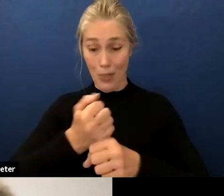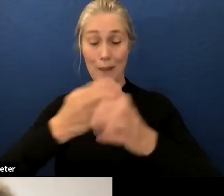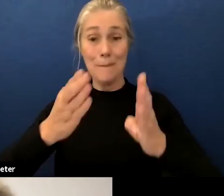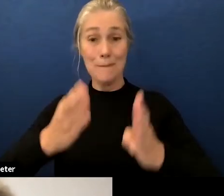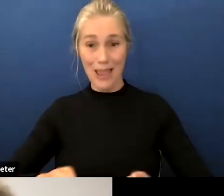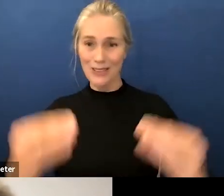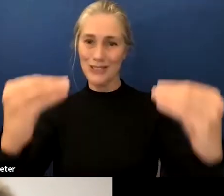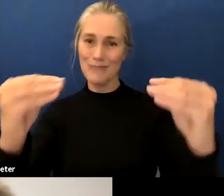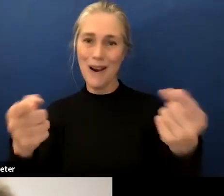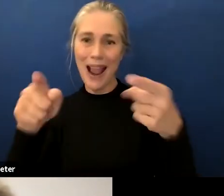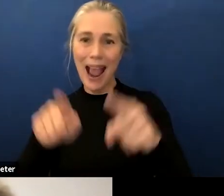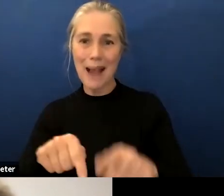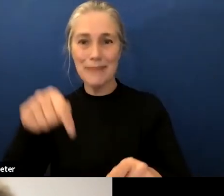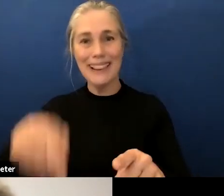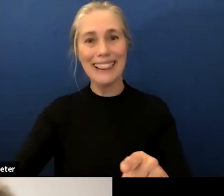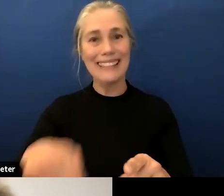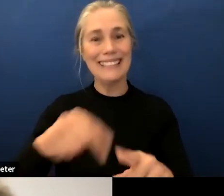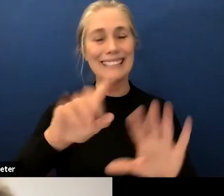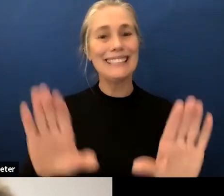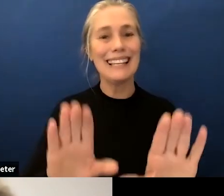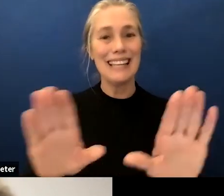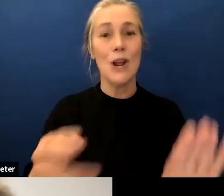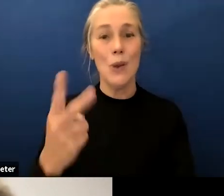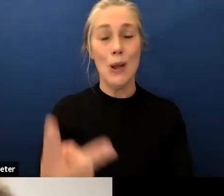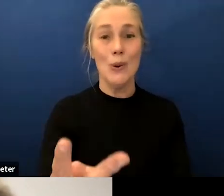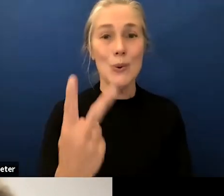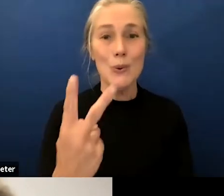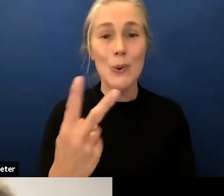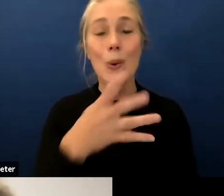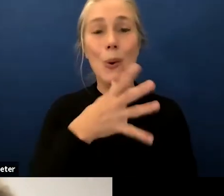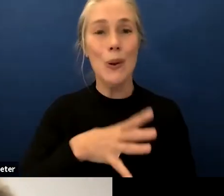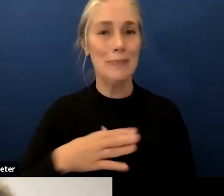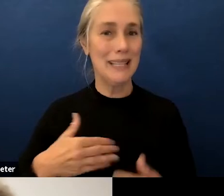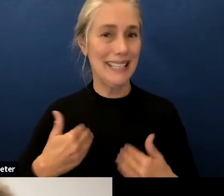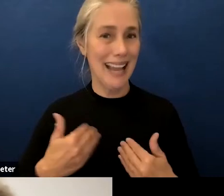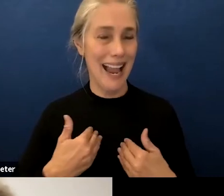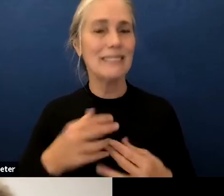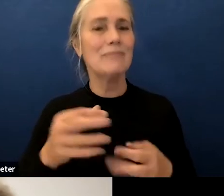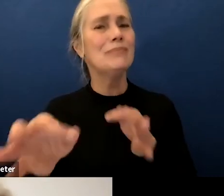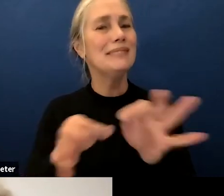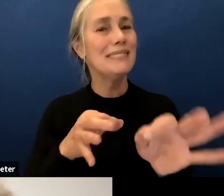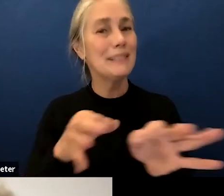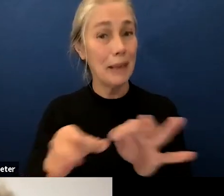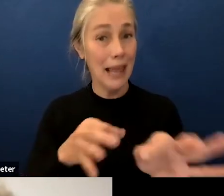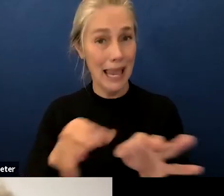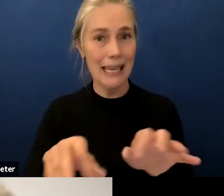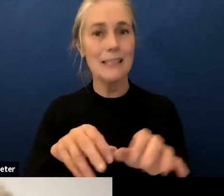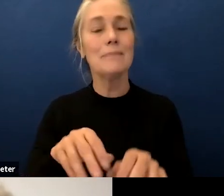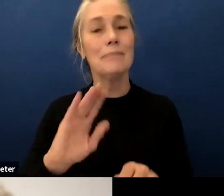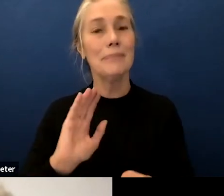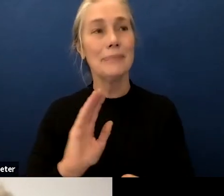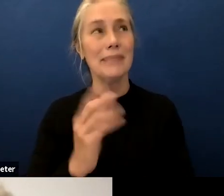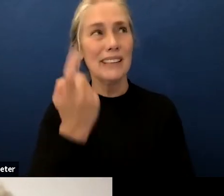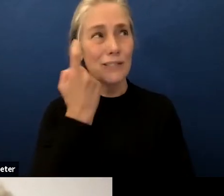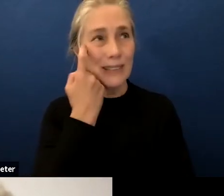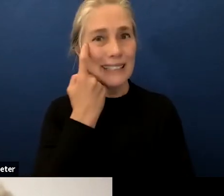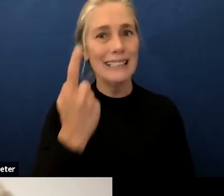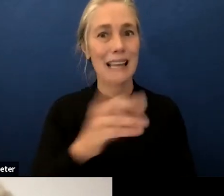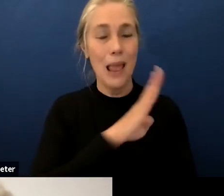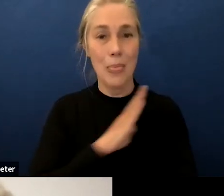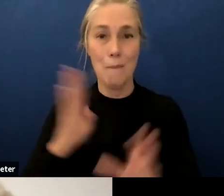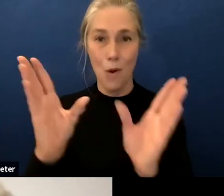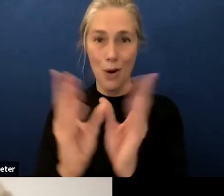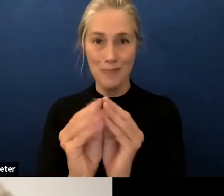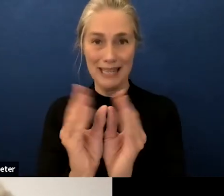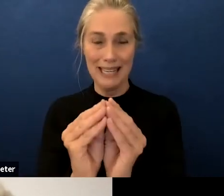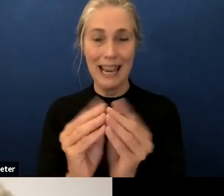this sunday um we had had the two young ladies come and speak to our at our board meeting previously and